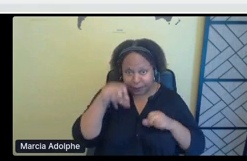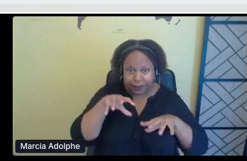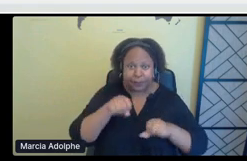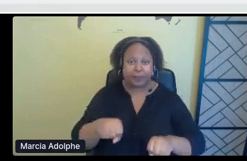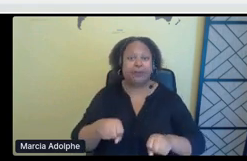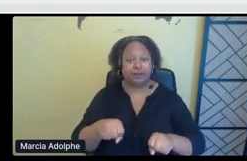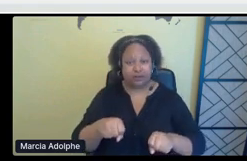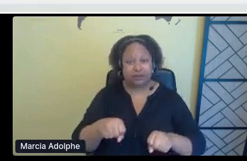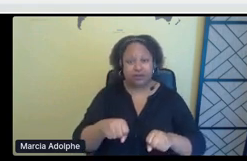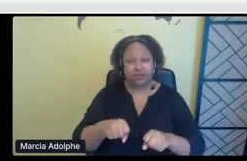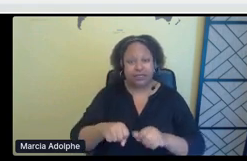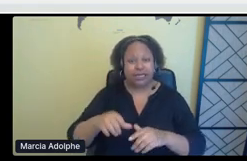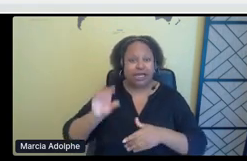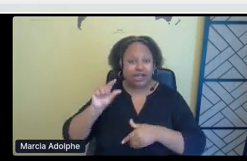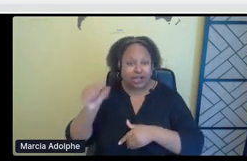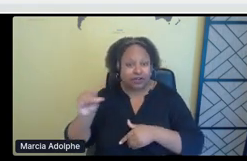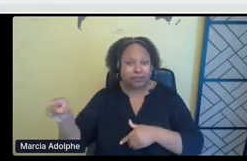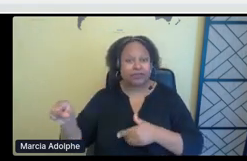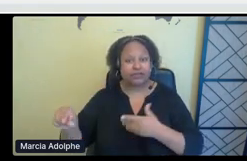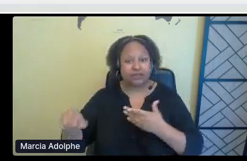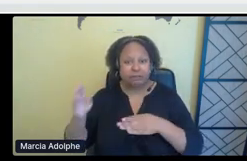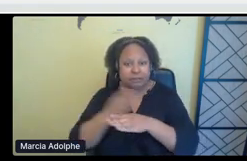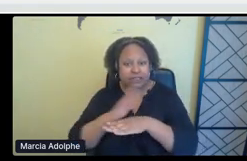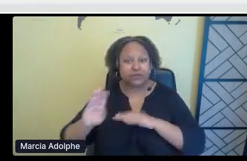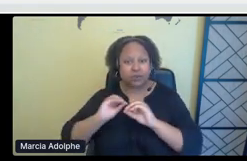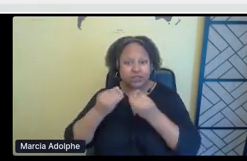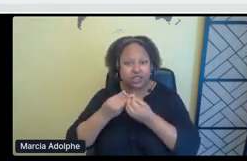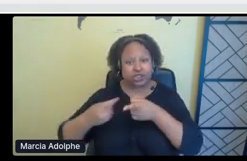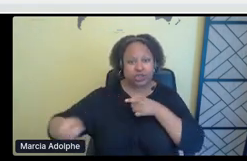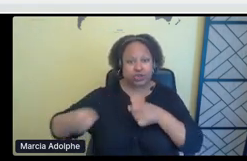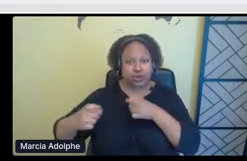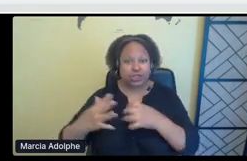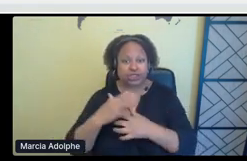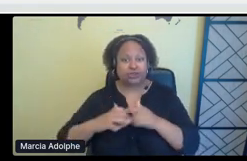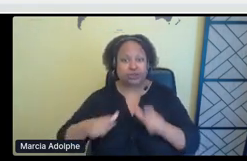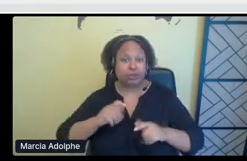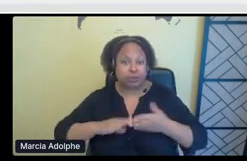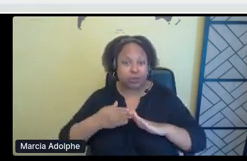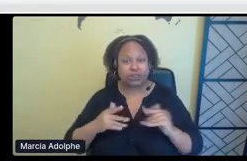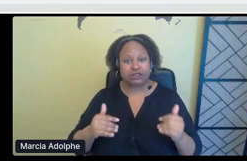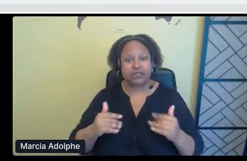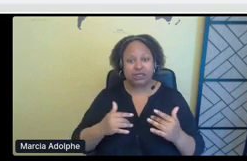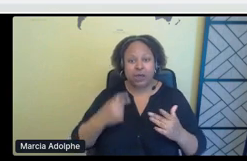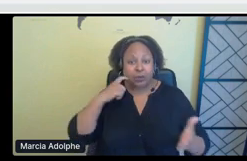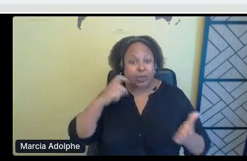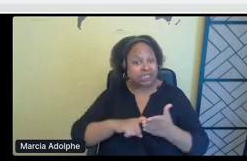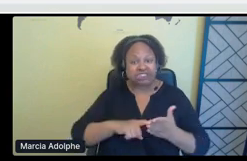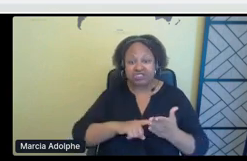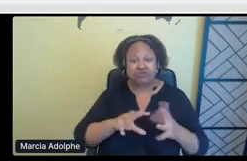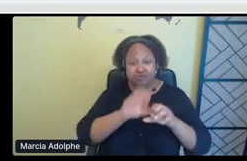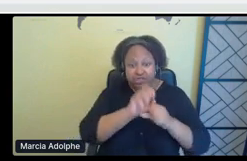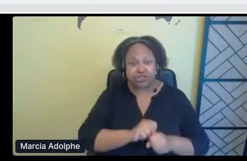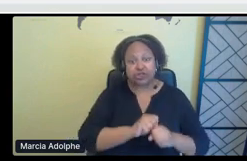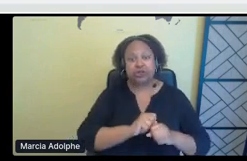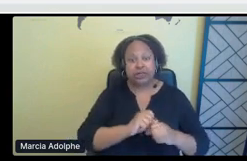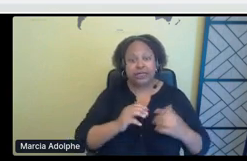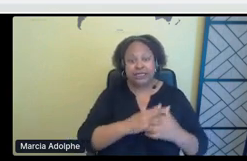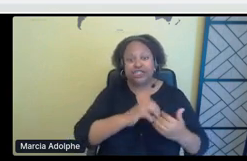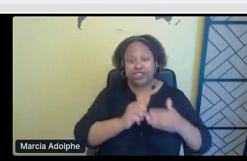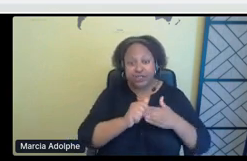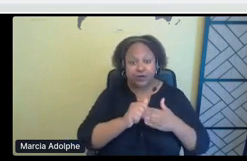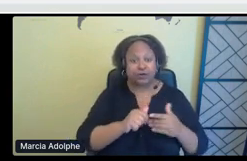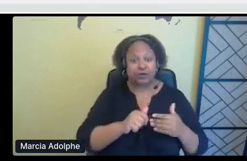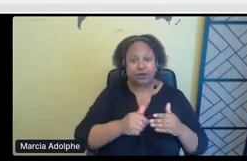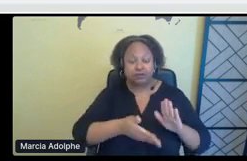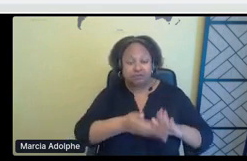traditional indigenous leadership and governance. And then the lack of support, um, by settler communities when corporations work hand in hand with government. And I